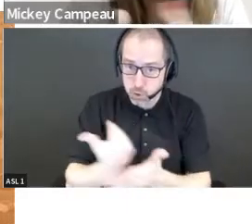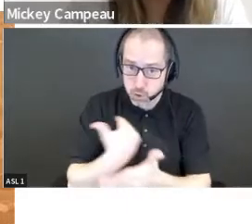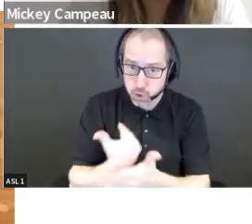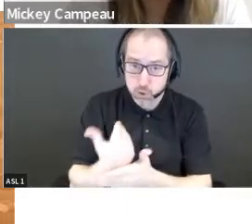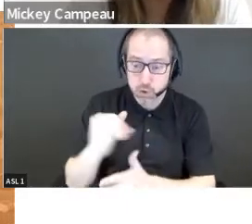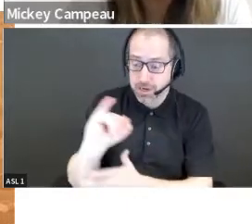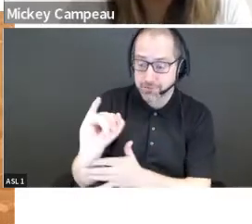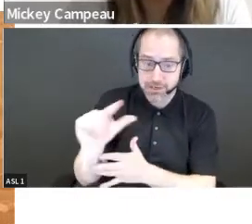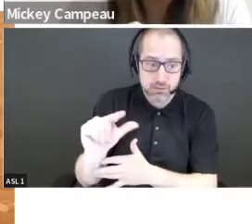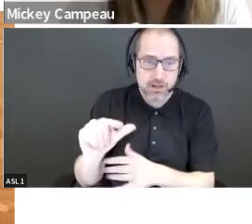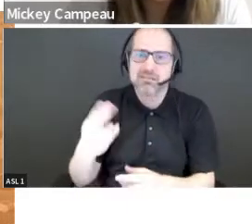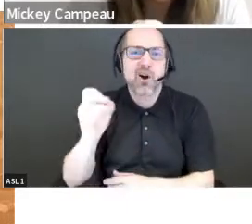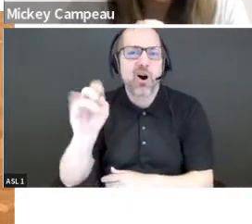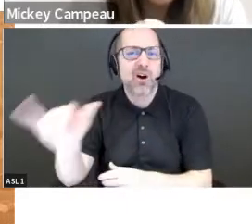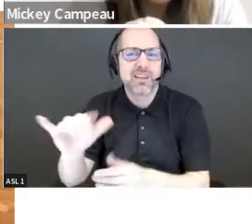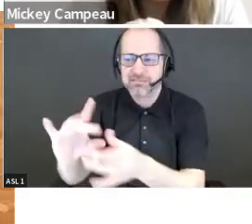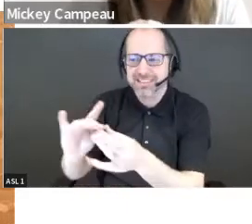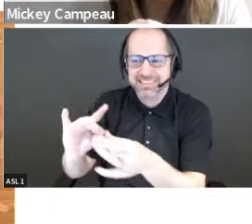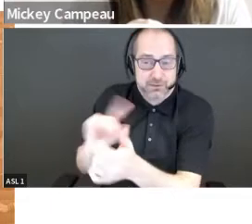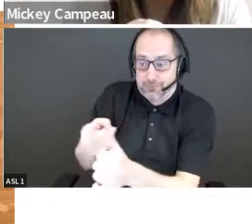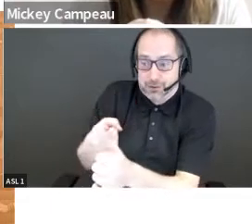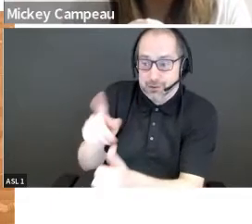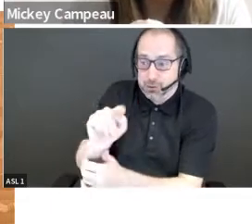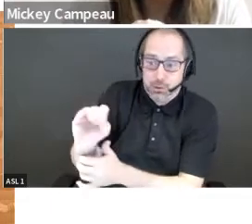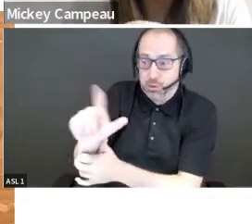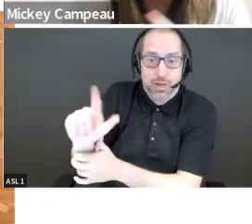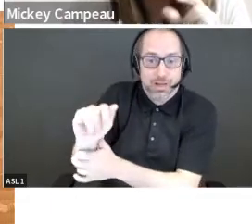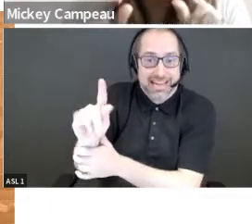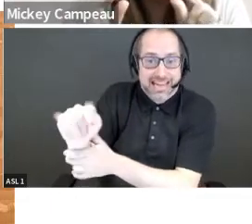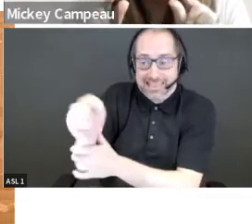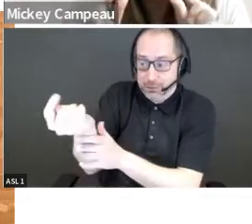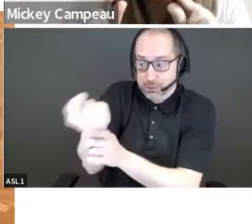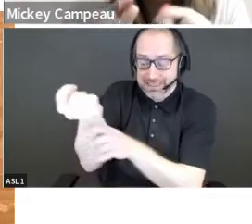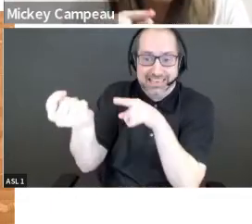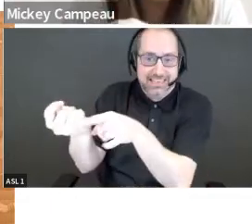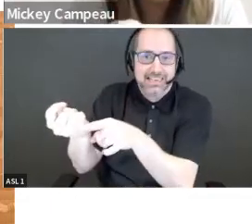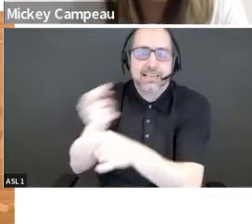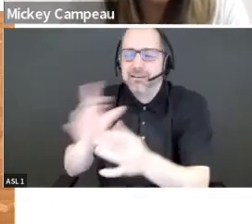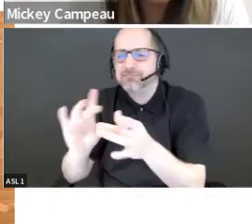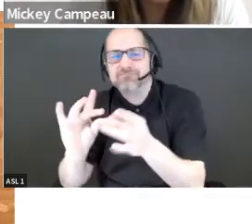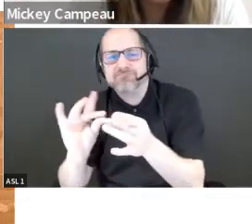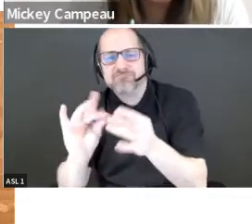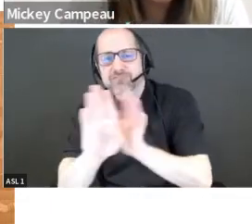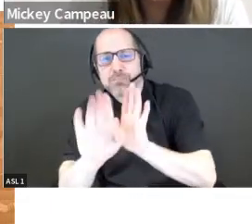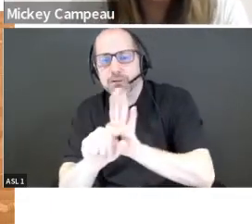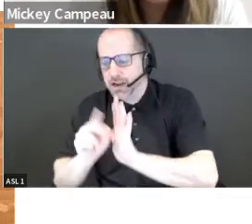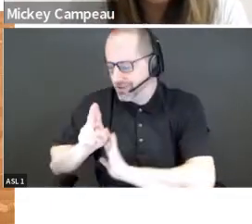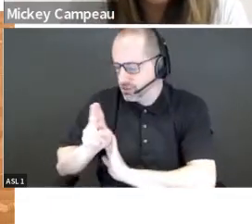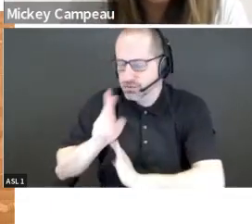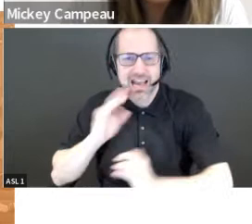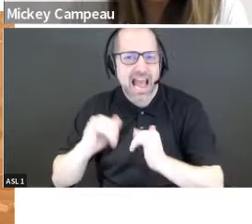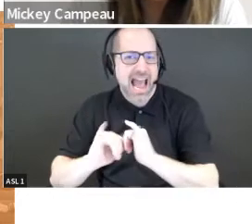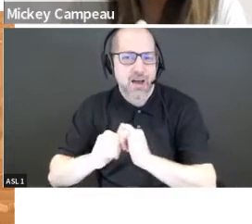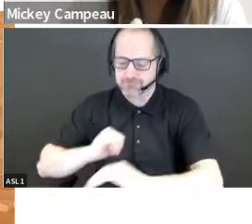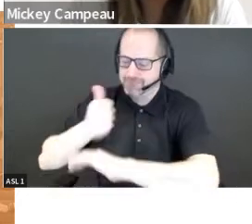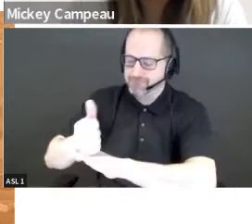mentioned this is her first Toolkit Tuesday. I welcome you to just a quick background on Innovation Guelph.